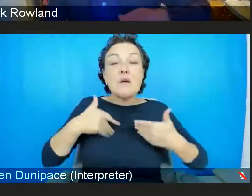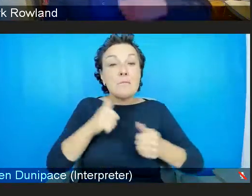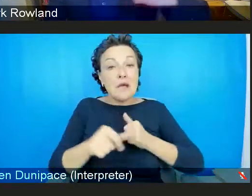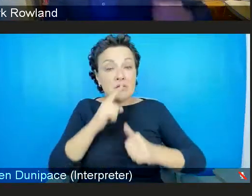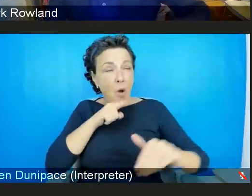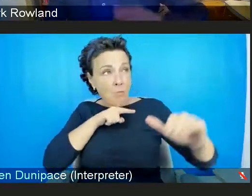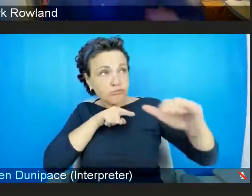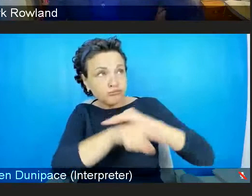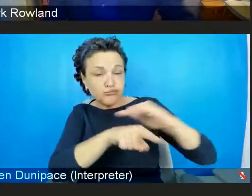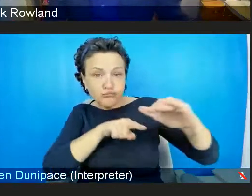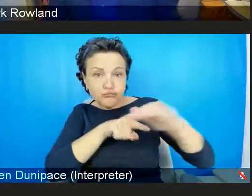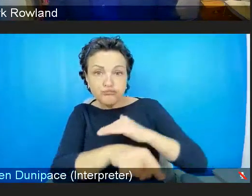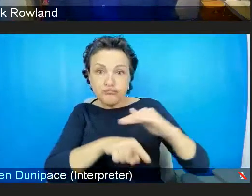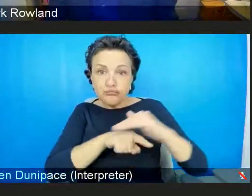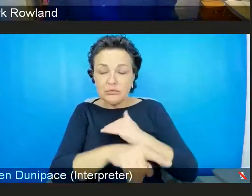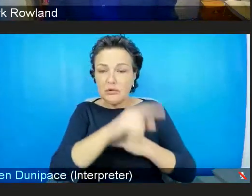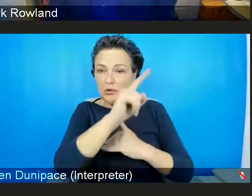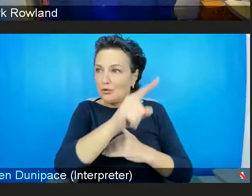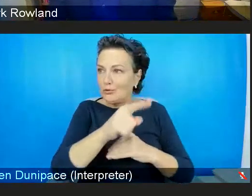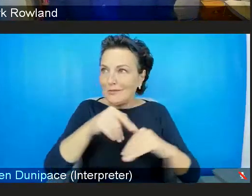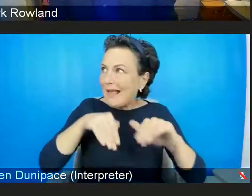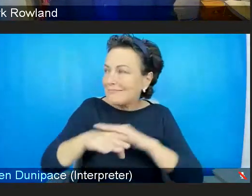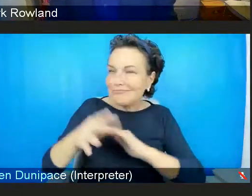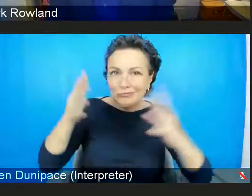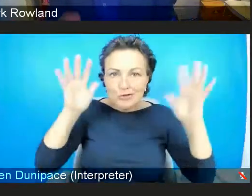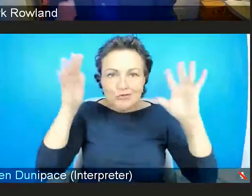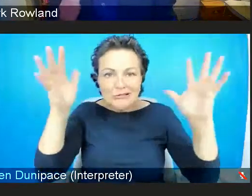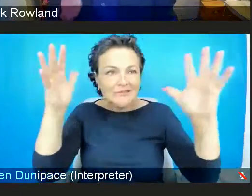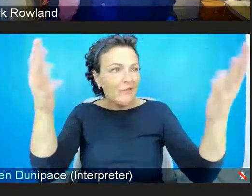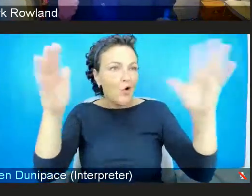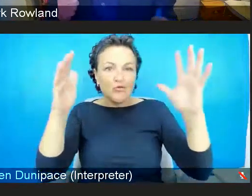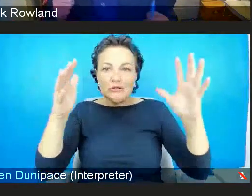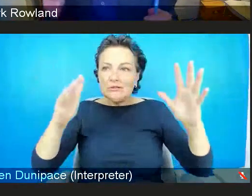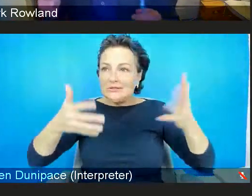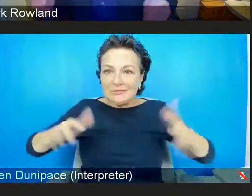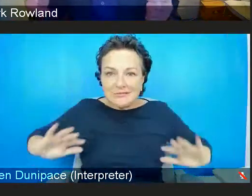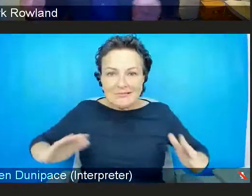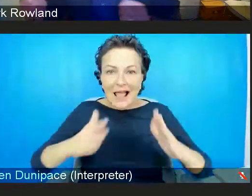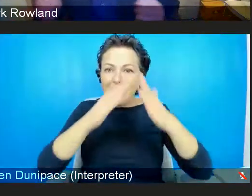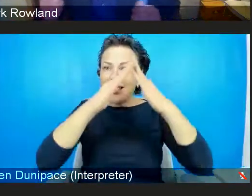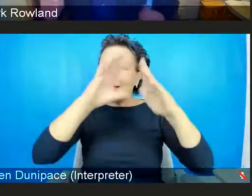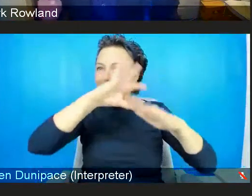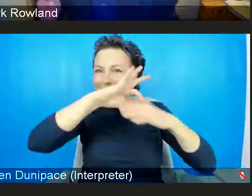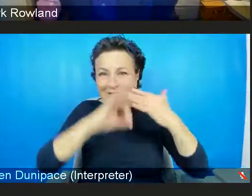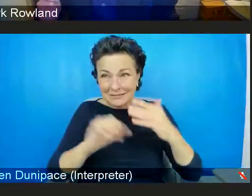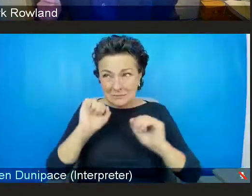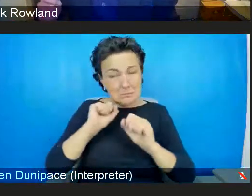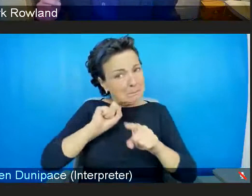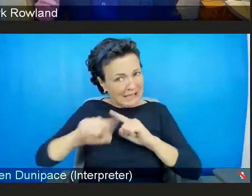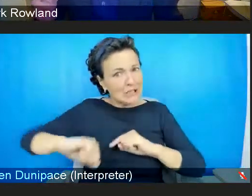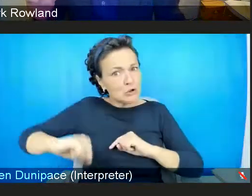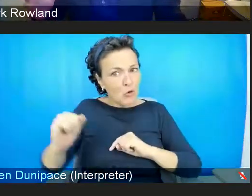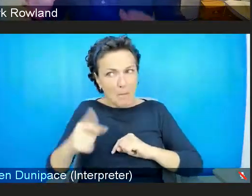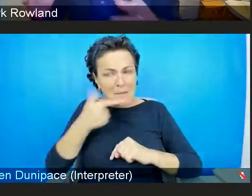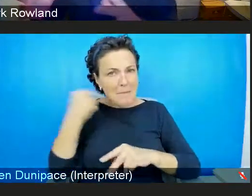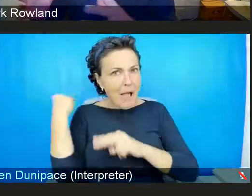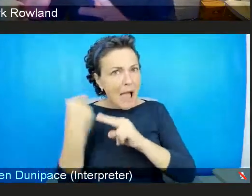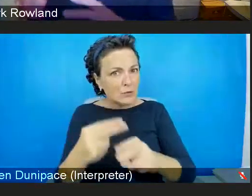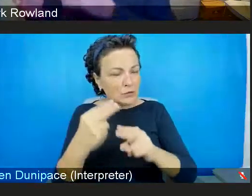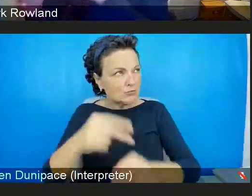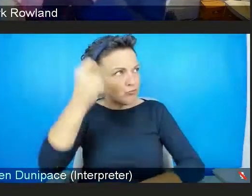they've talked about supporting their mental health. So we've got to be able to tie up. I think it's going to be really important that we